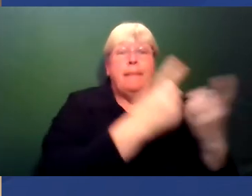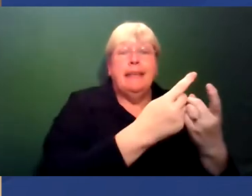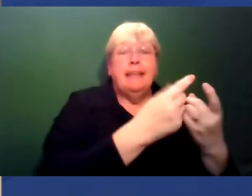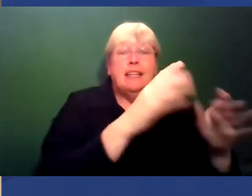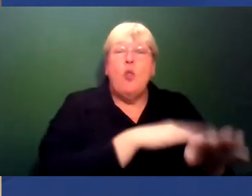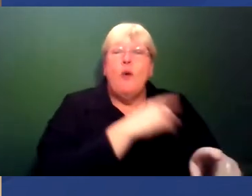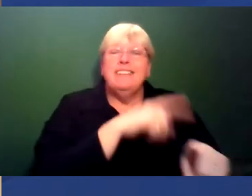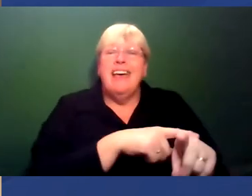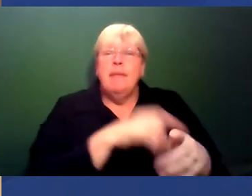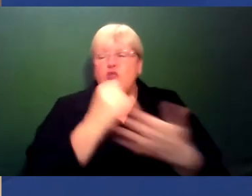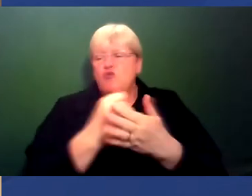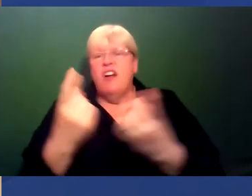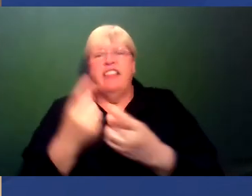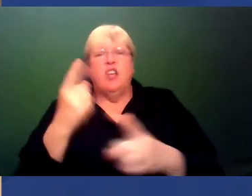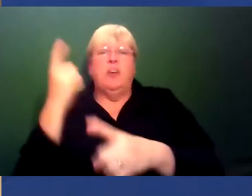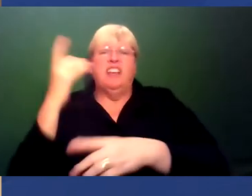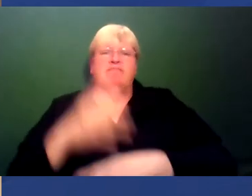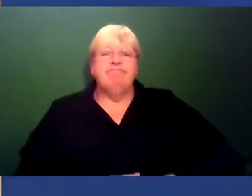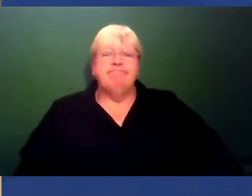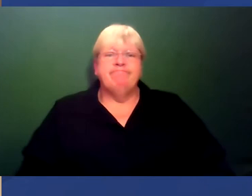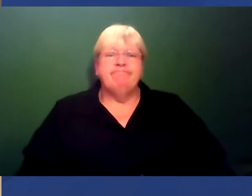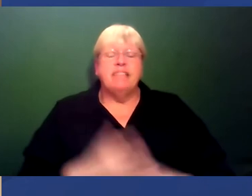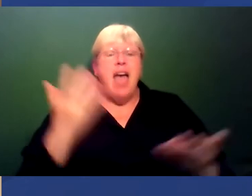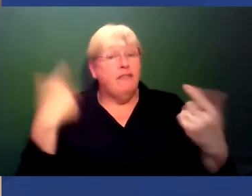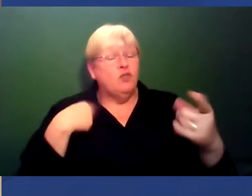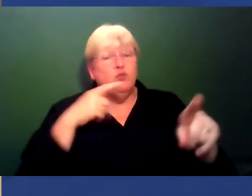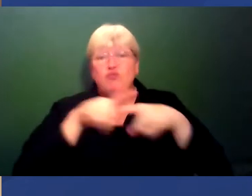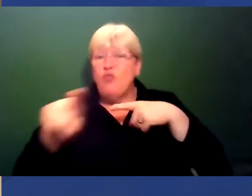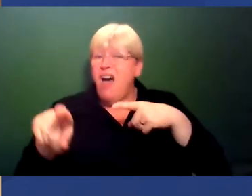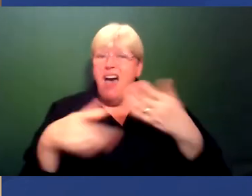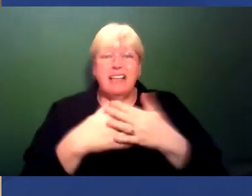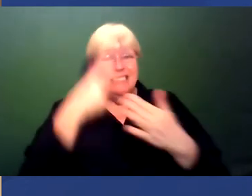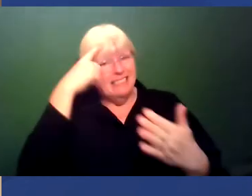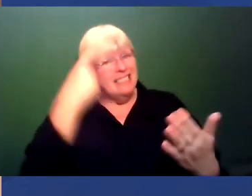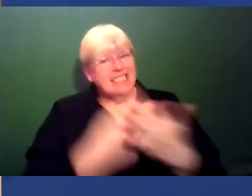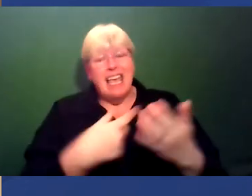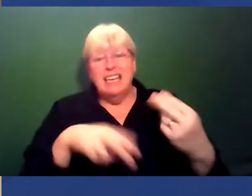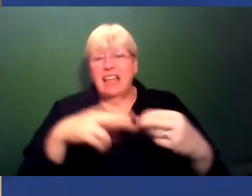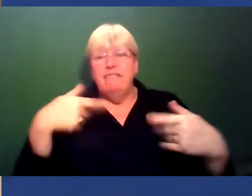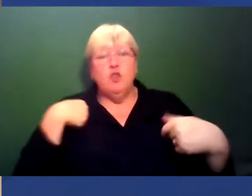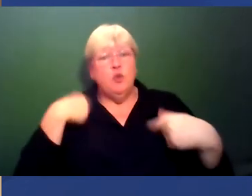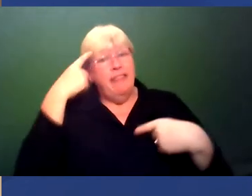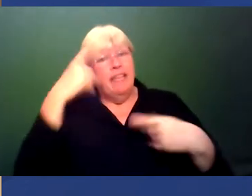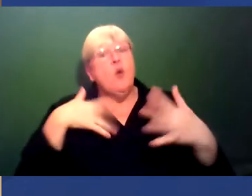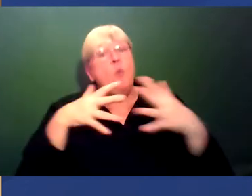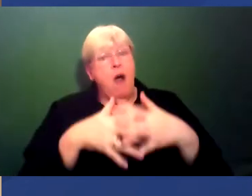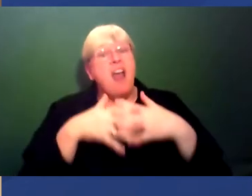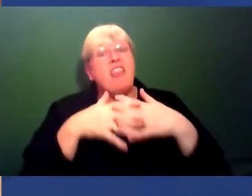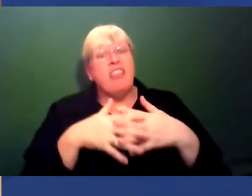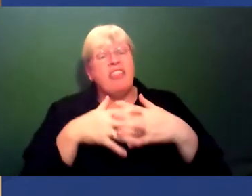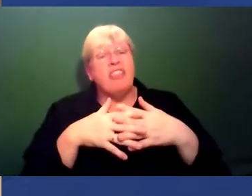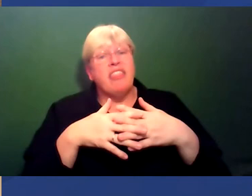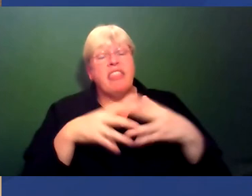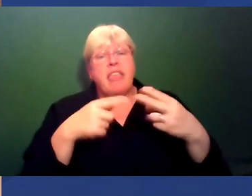If you want to do the right thing, it takes more time and effort and you just need to decide whether you think that's worthwhile. And if you